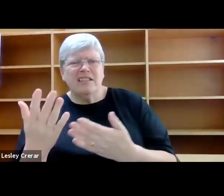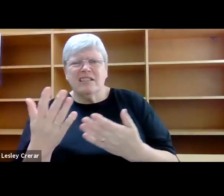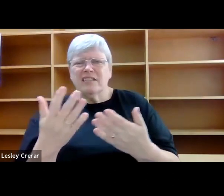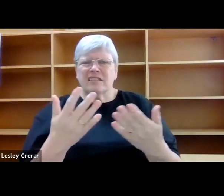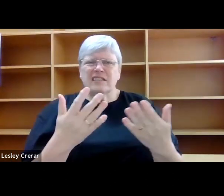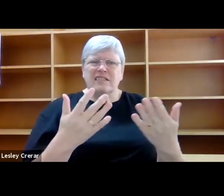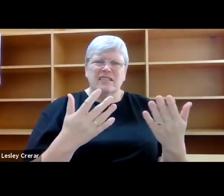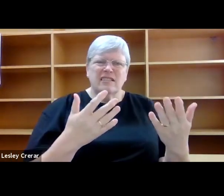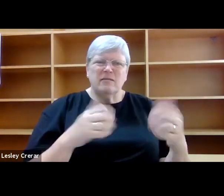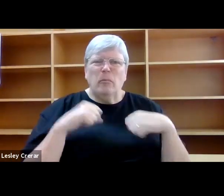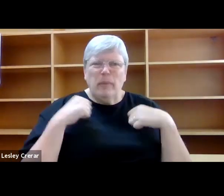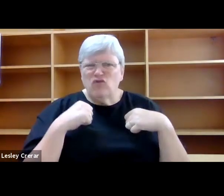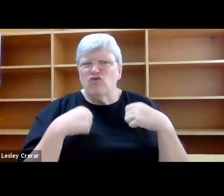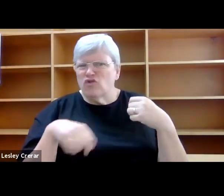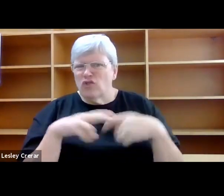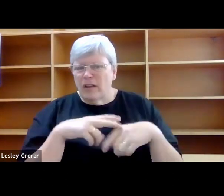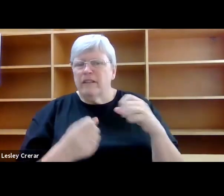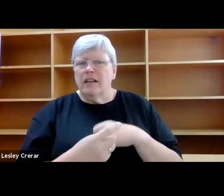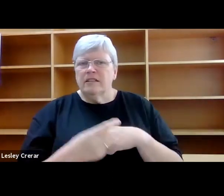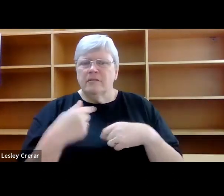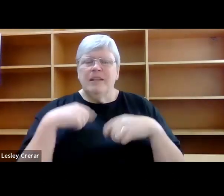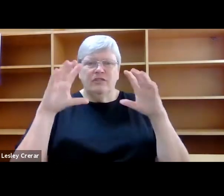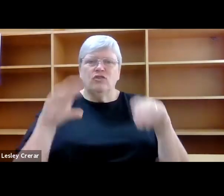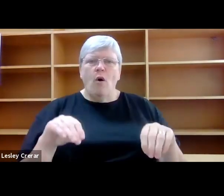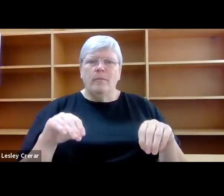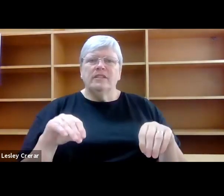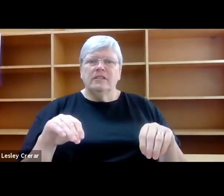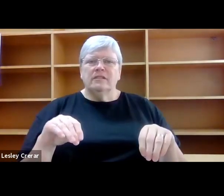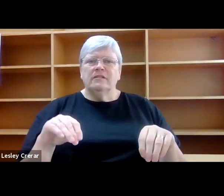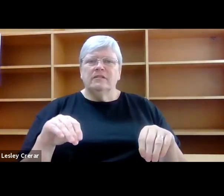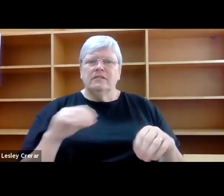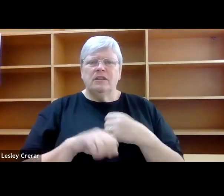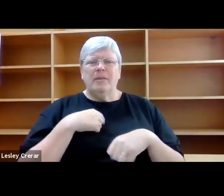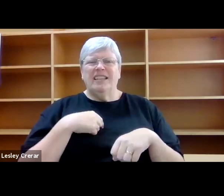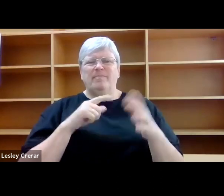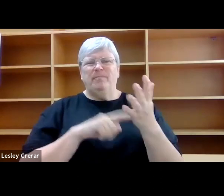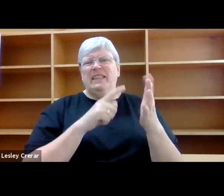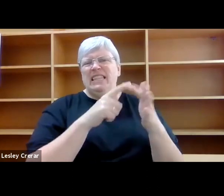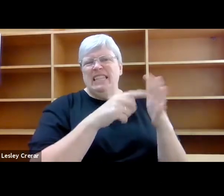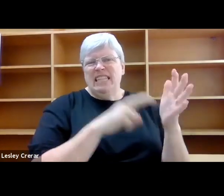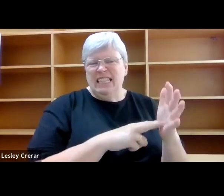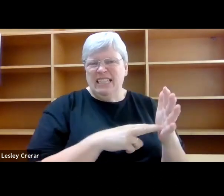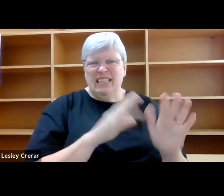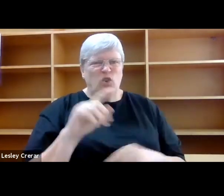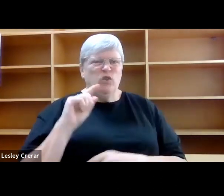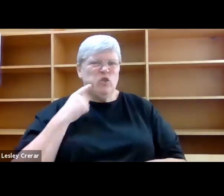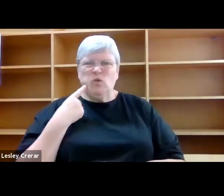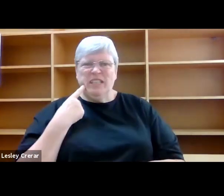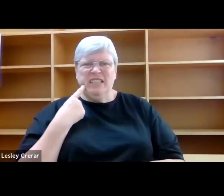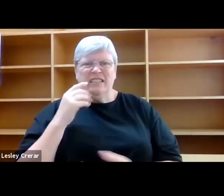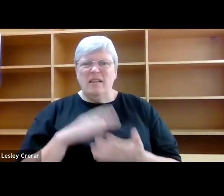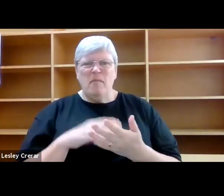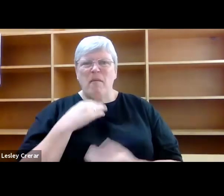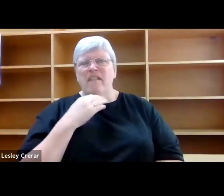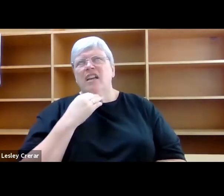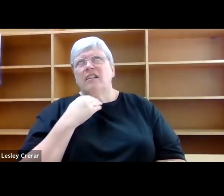think, if given the chance. But I'd stopped as a teen, because it was no longer sweet, and my mum got tired of